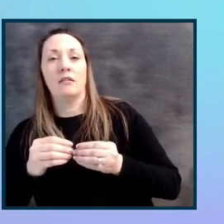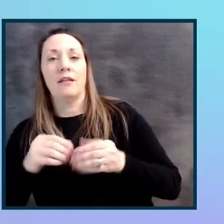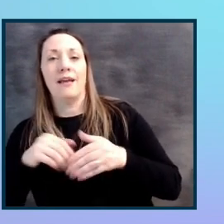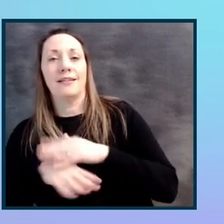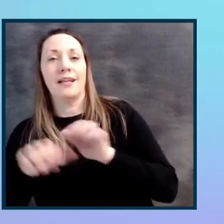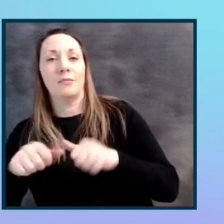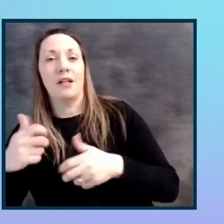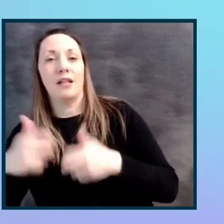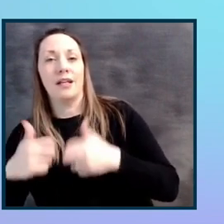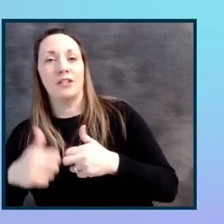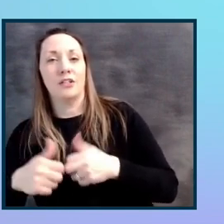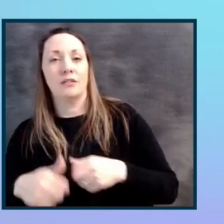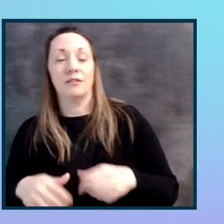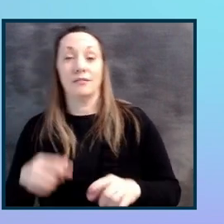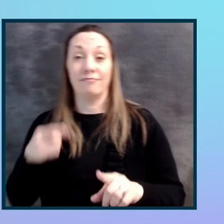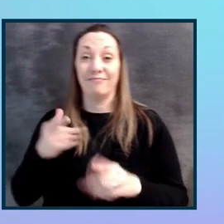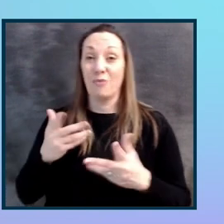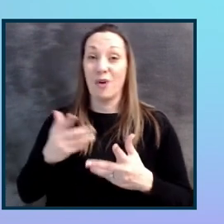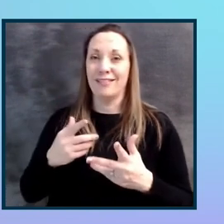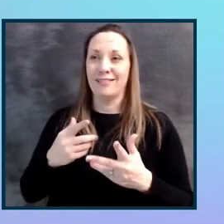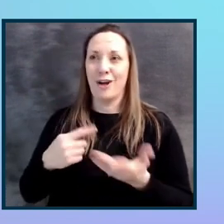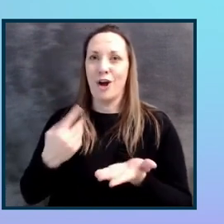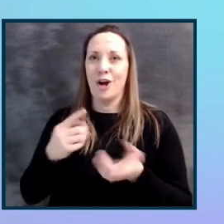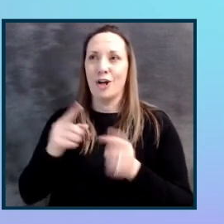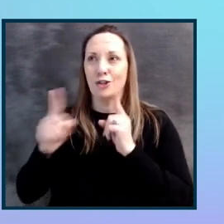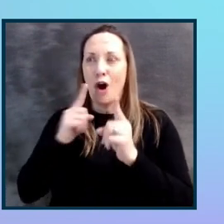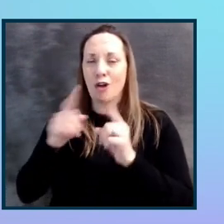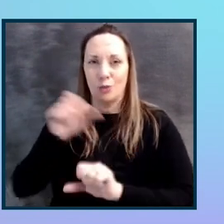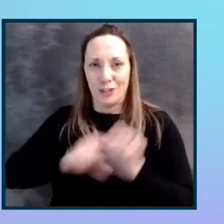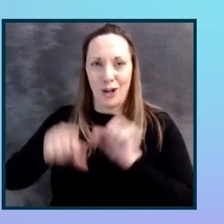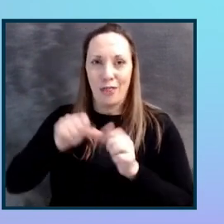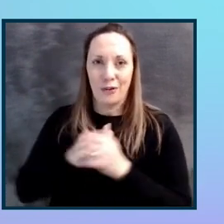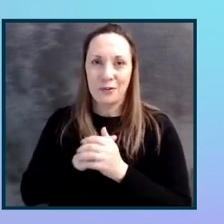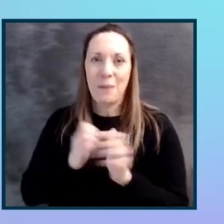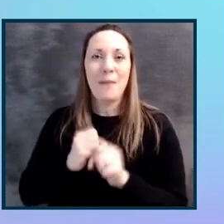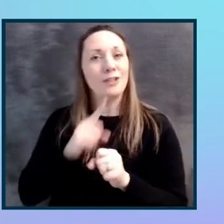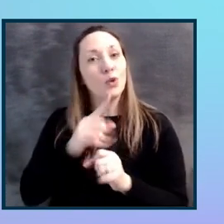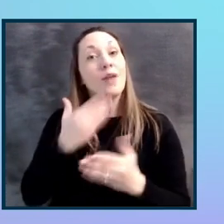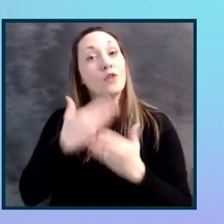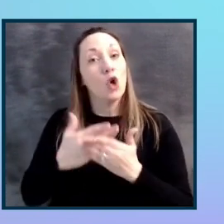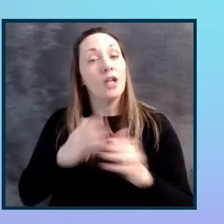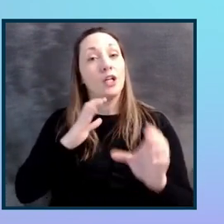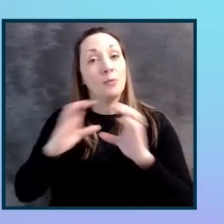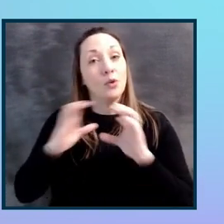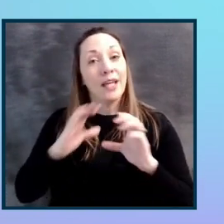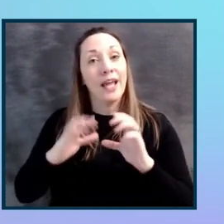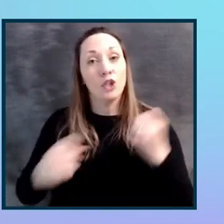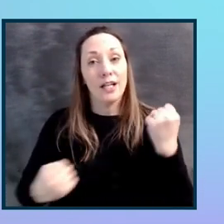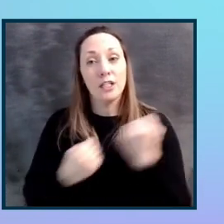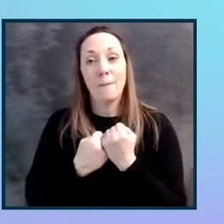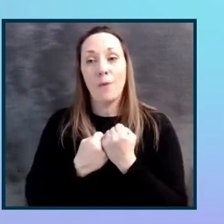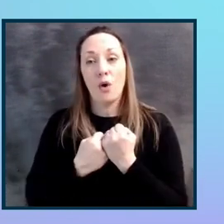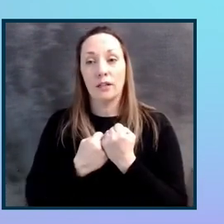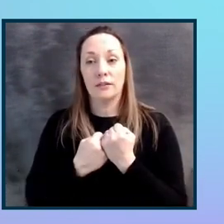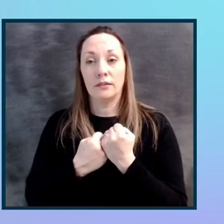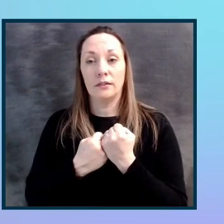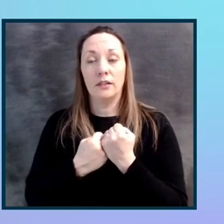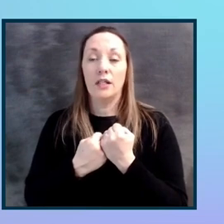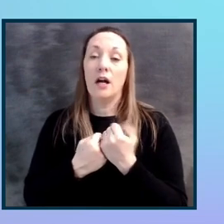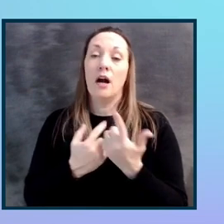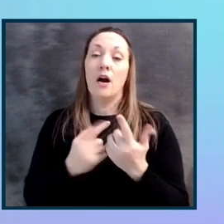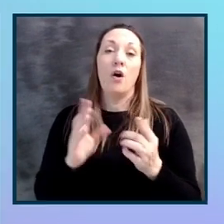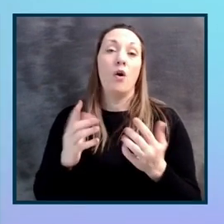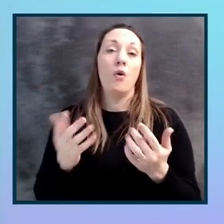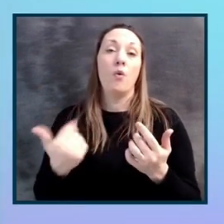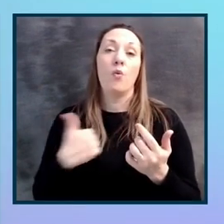Talk to each other. Make sure you've got good communication and support lines. So we, like I say, we